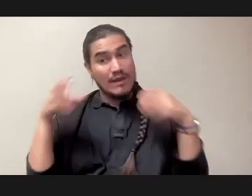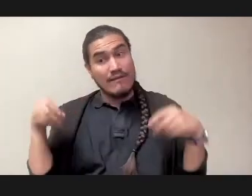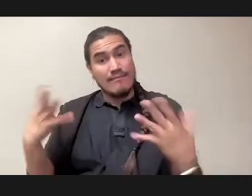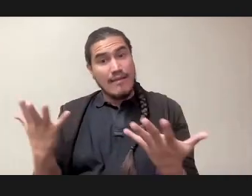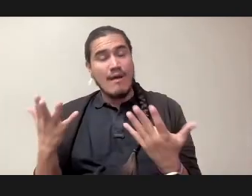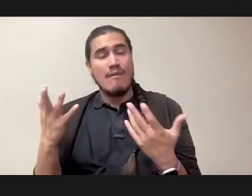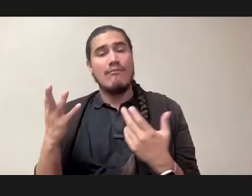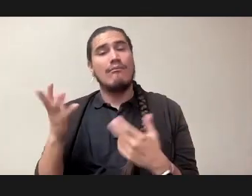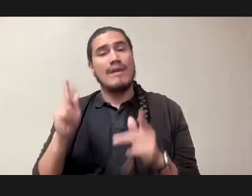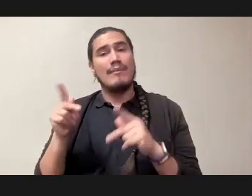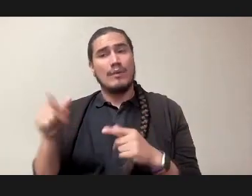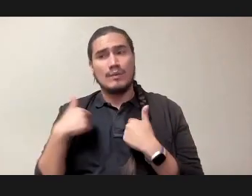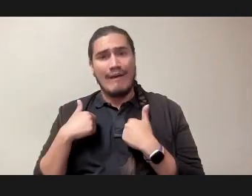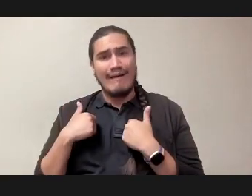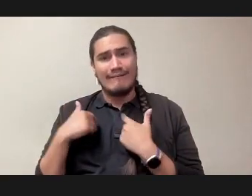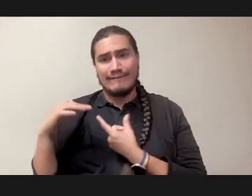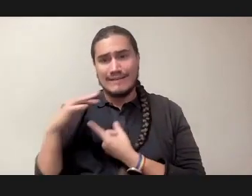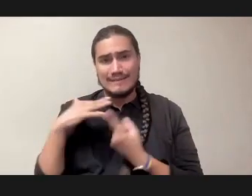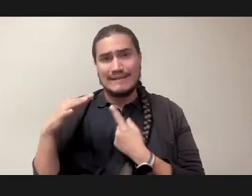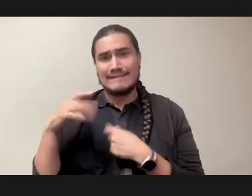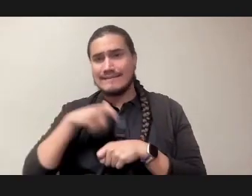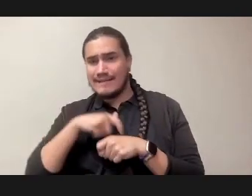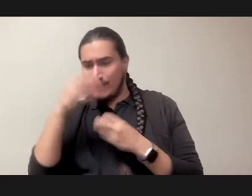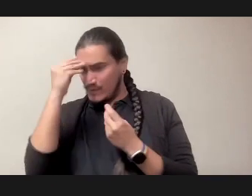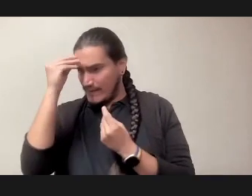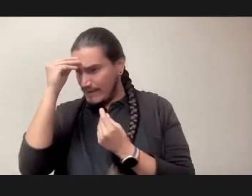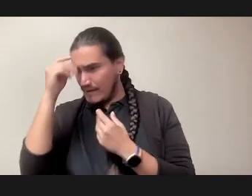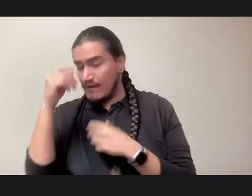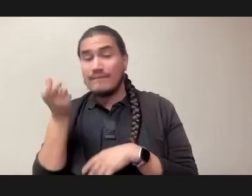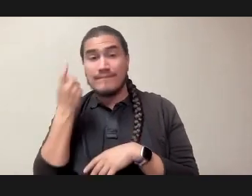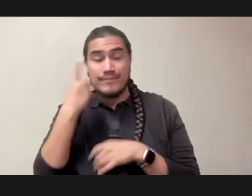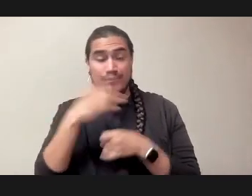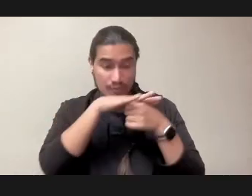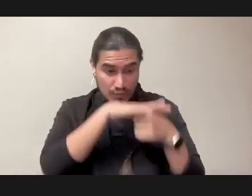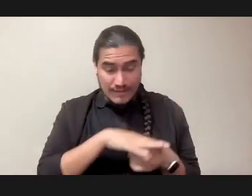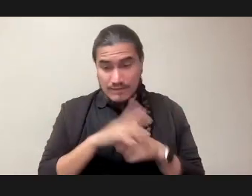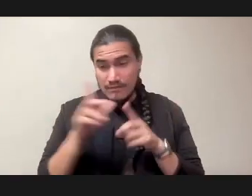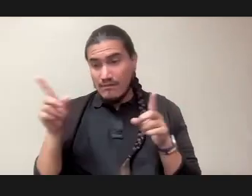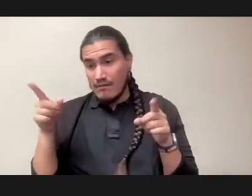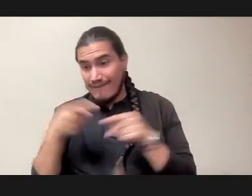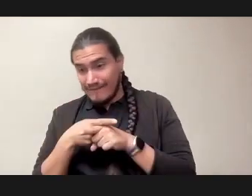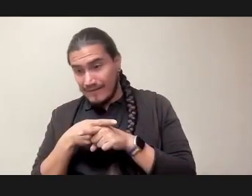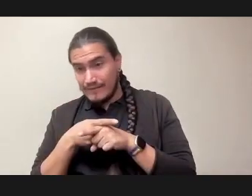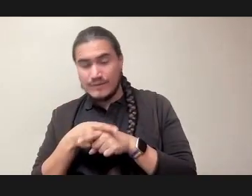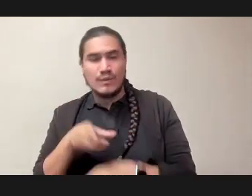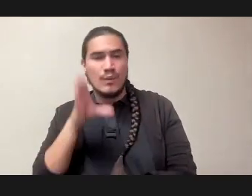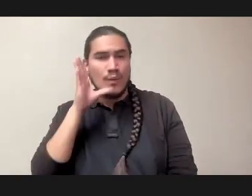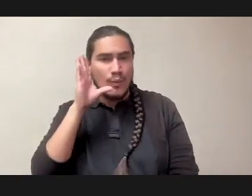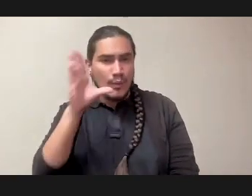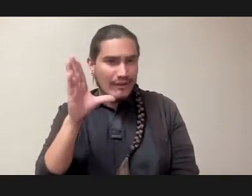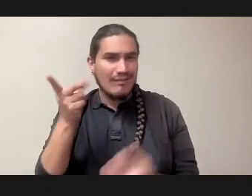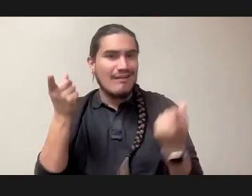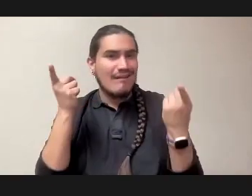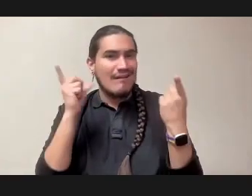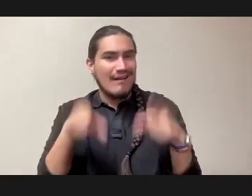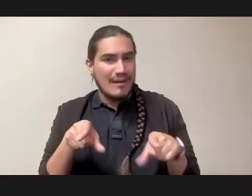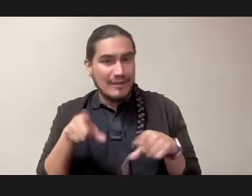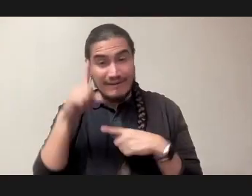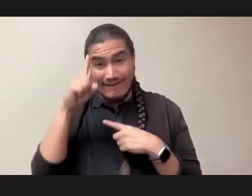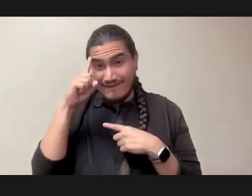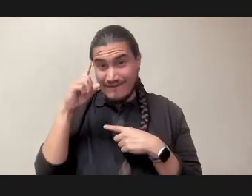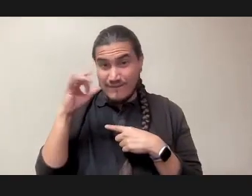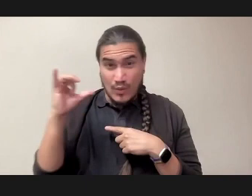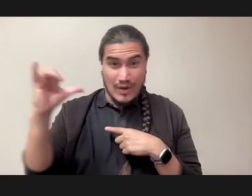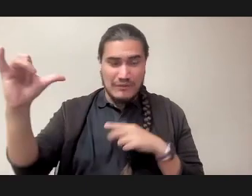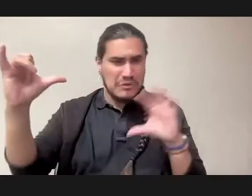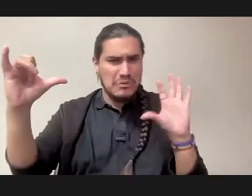stress and conflict are actually finite, nothing goes on forever, although I began this